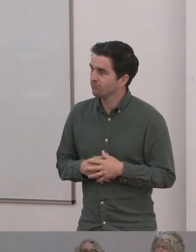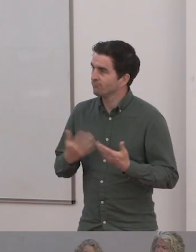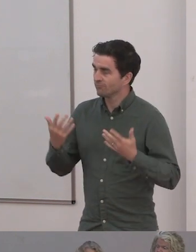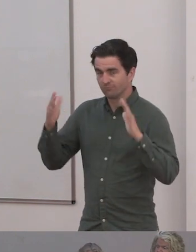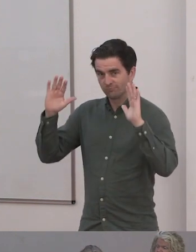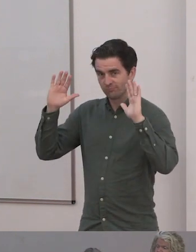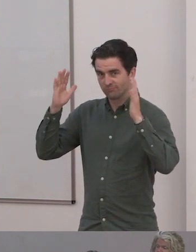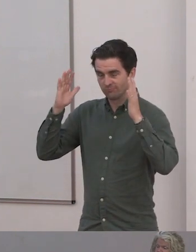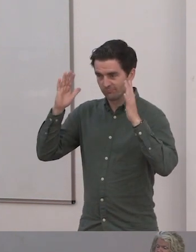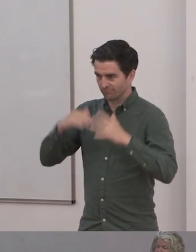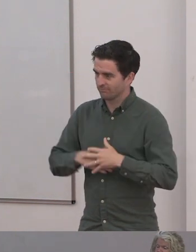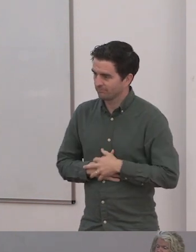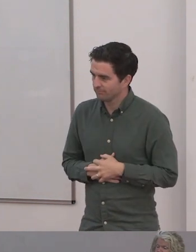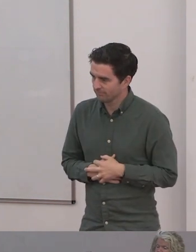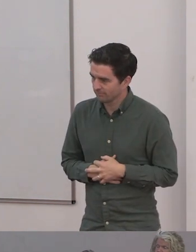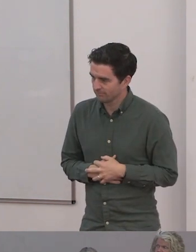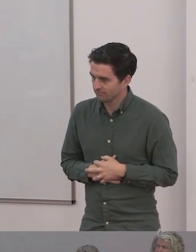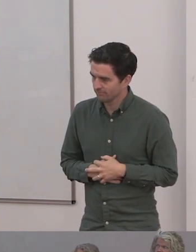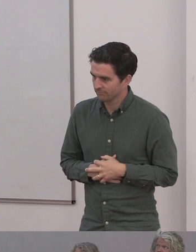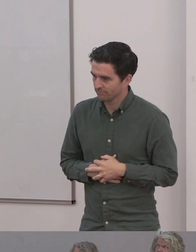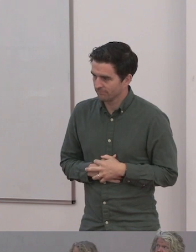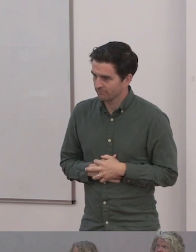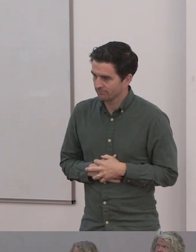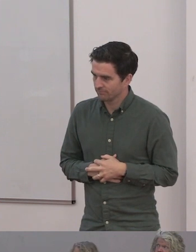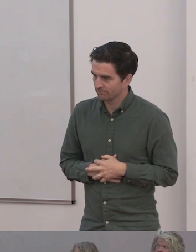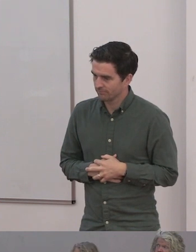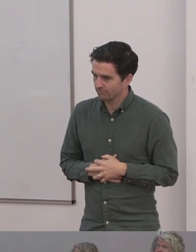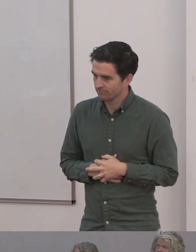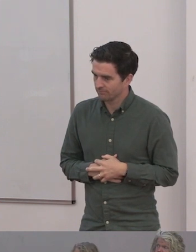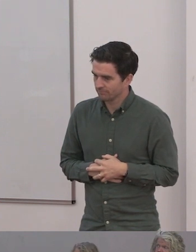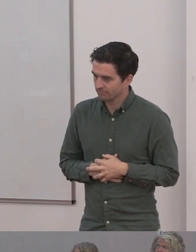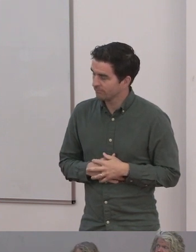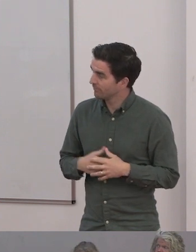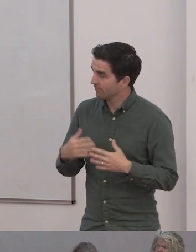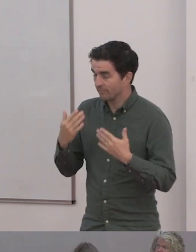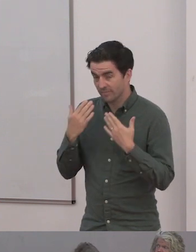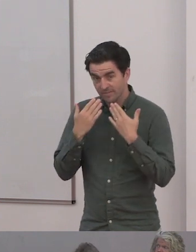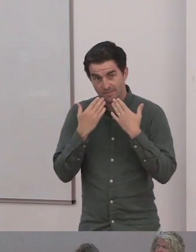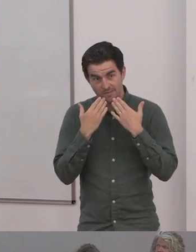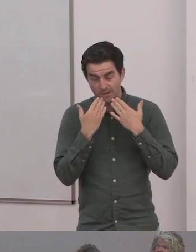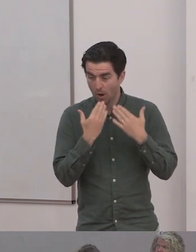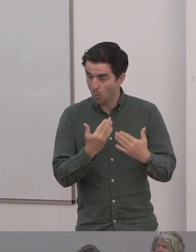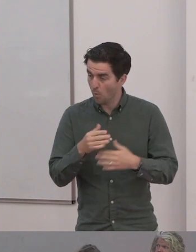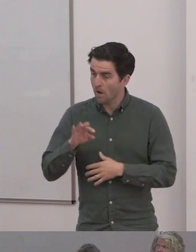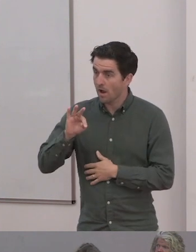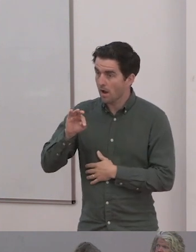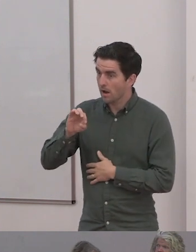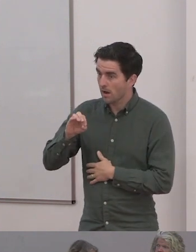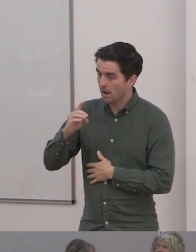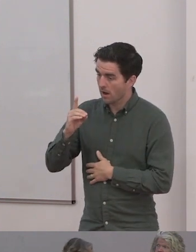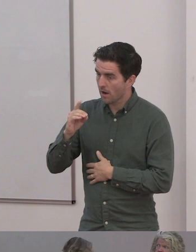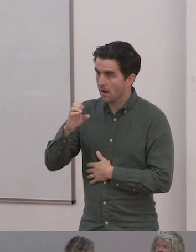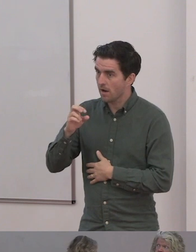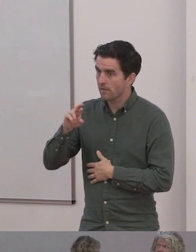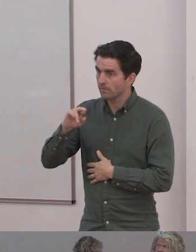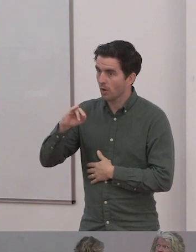Thank you very much, Federica. That was another excellent presentation. Really thank you for that insight or understanding of your